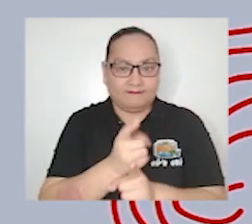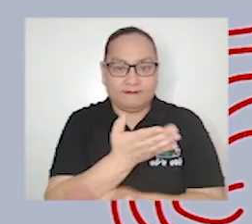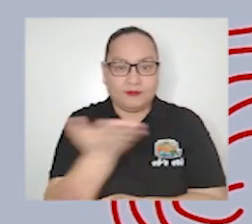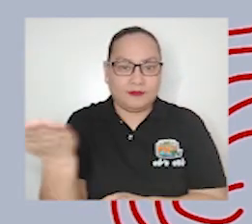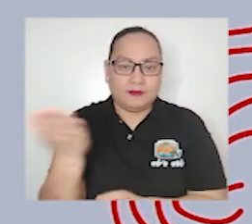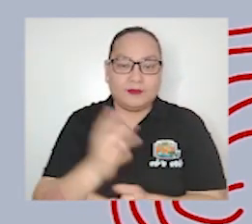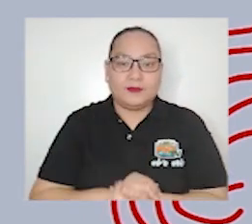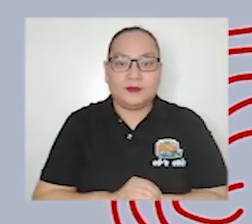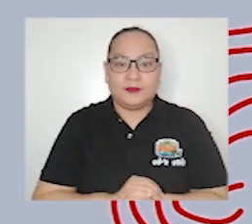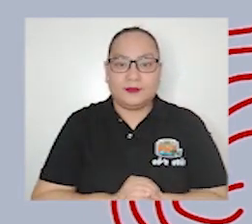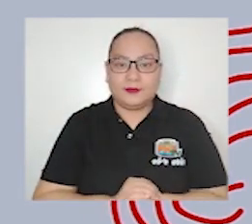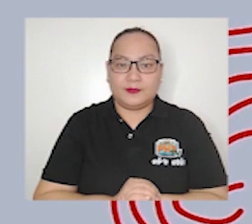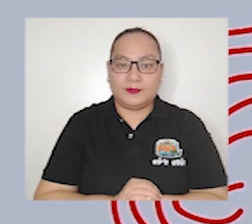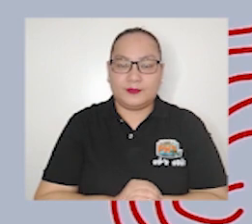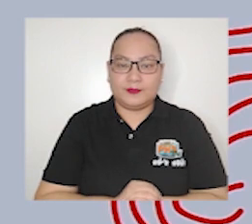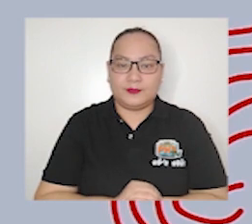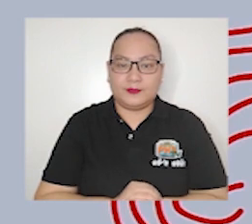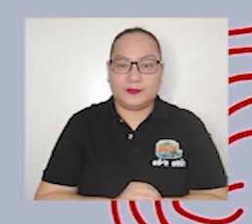correct